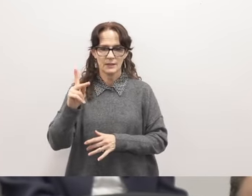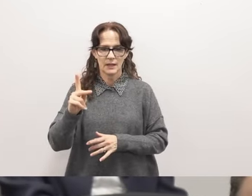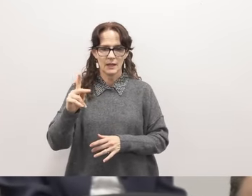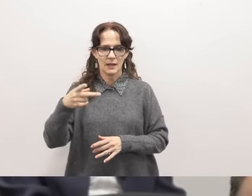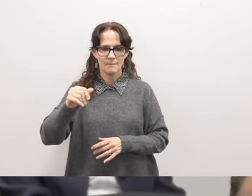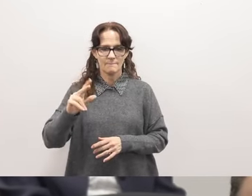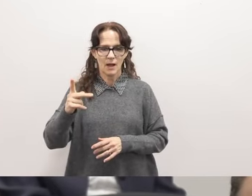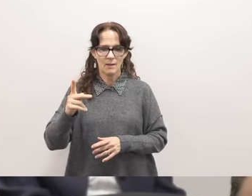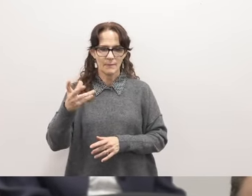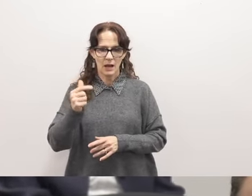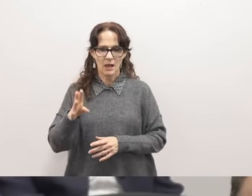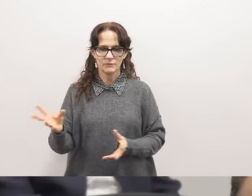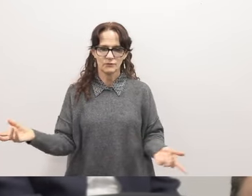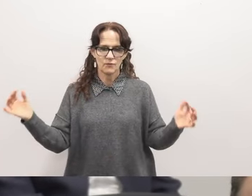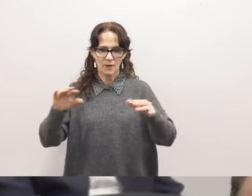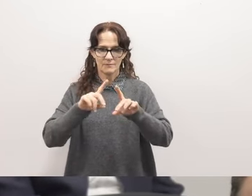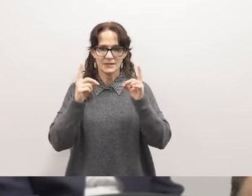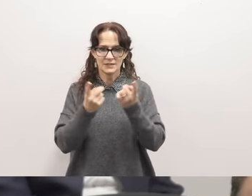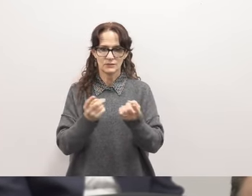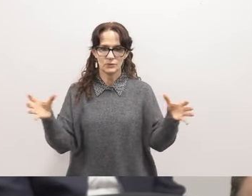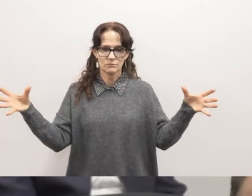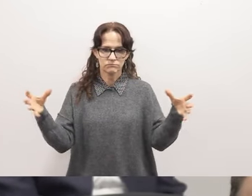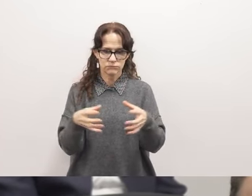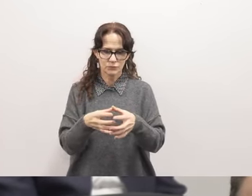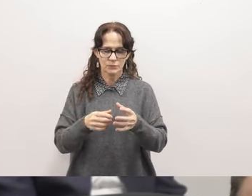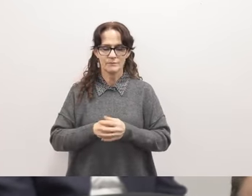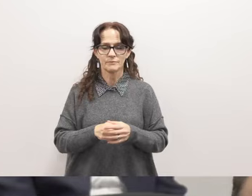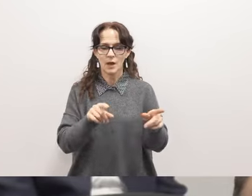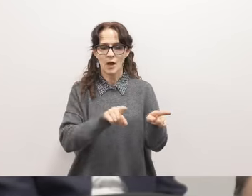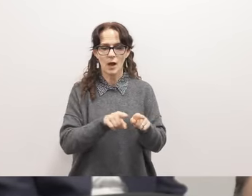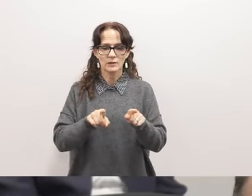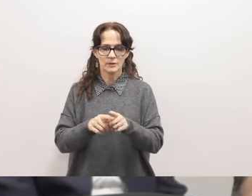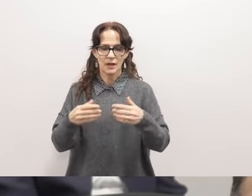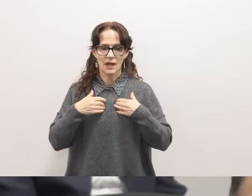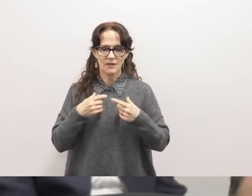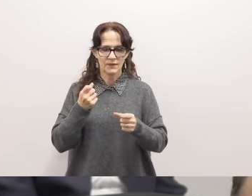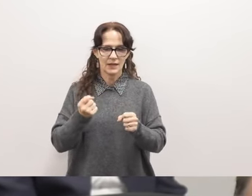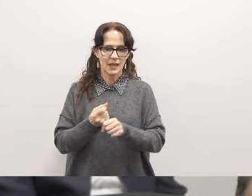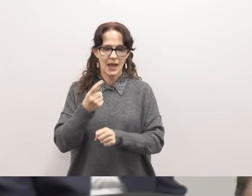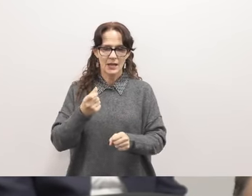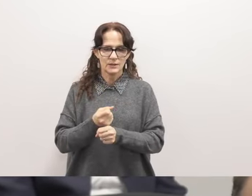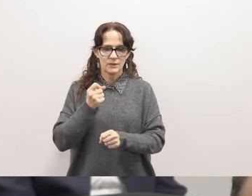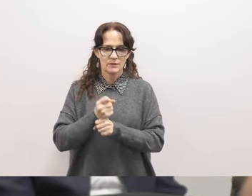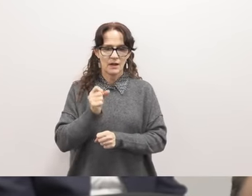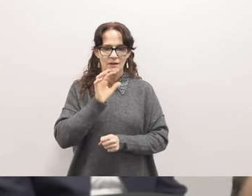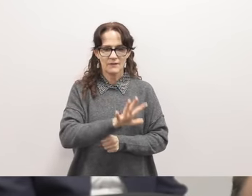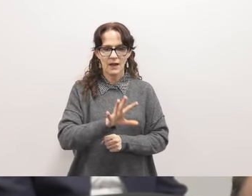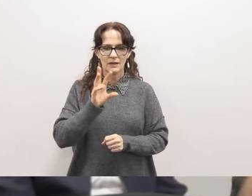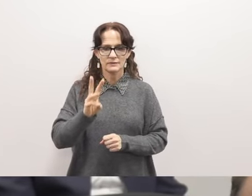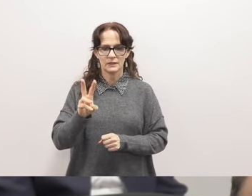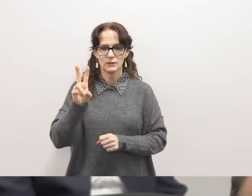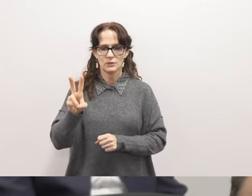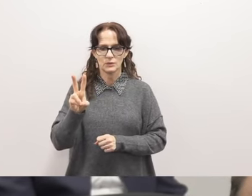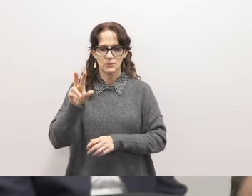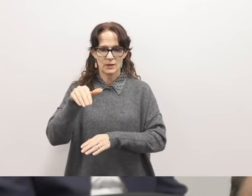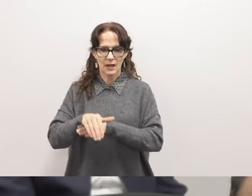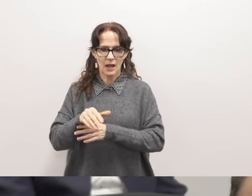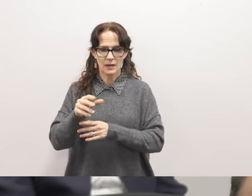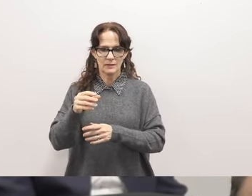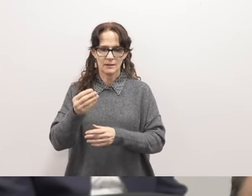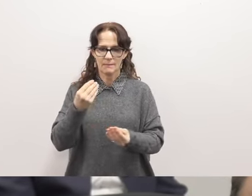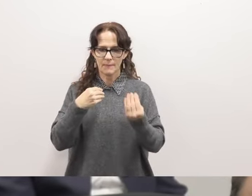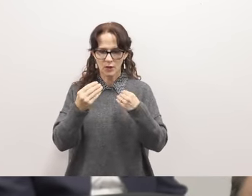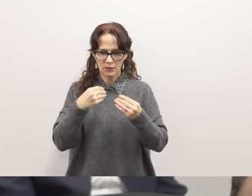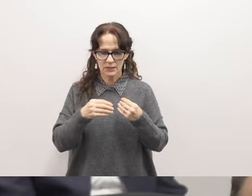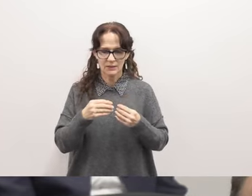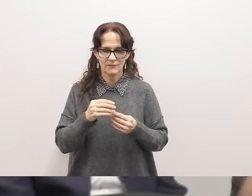all over the district we will also be having our annual 562 night market celebrating asian american culture